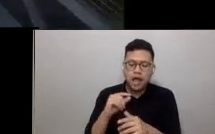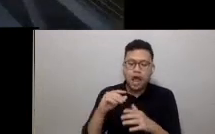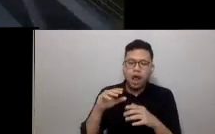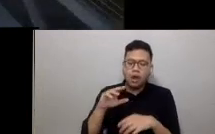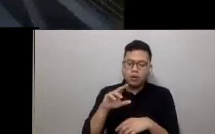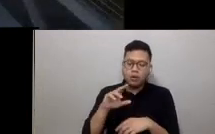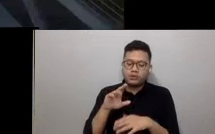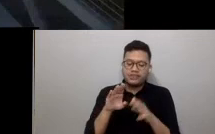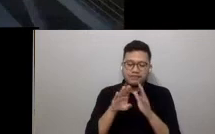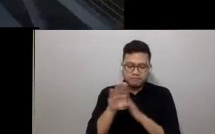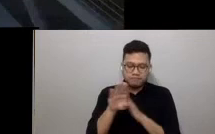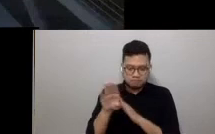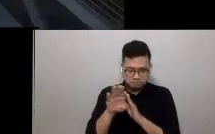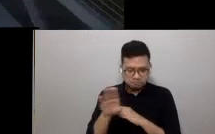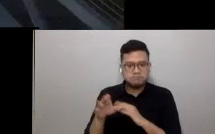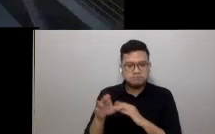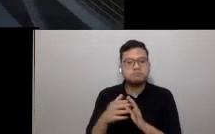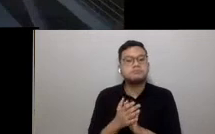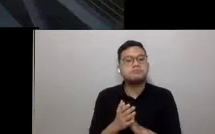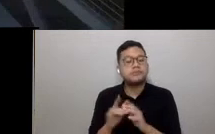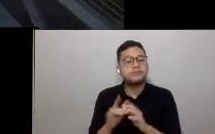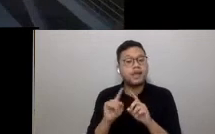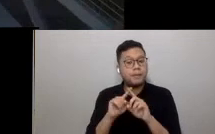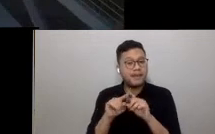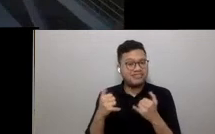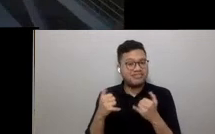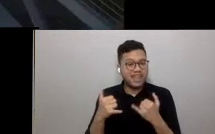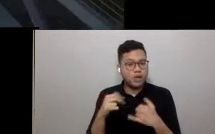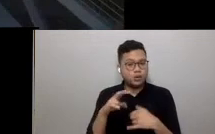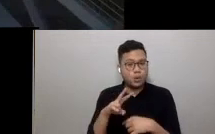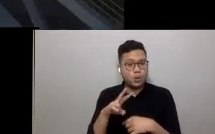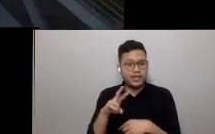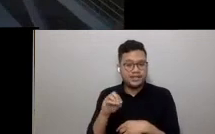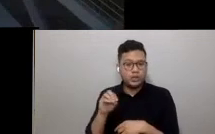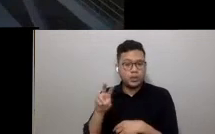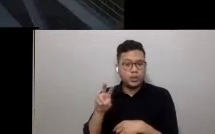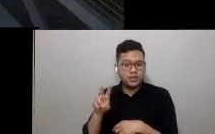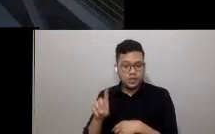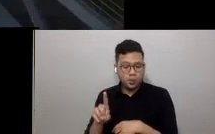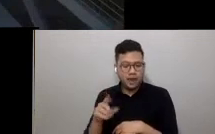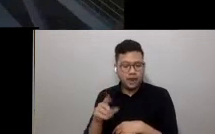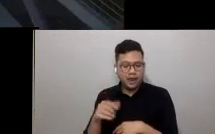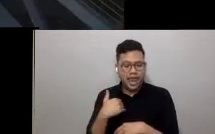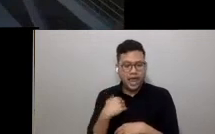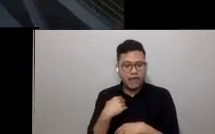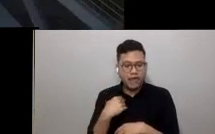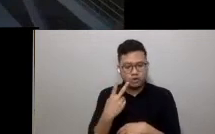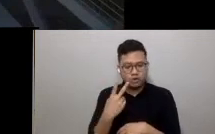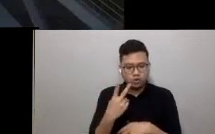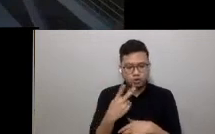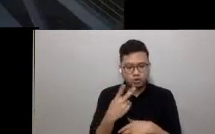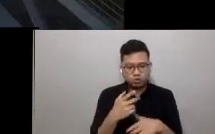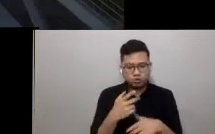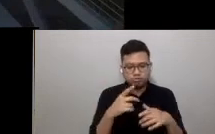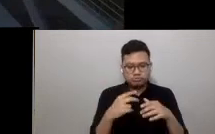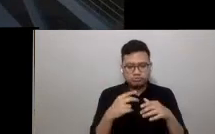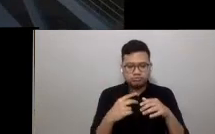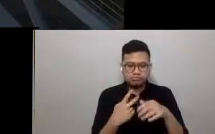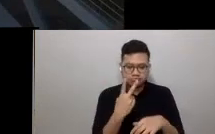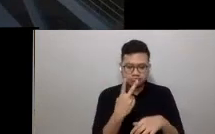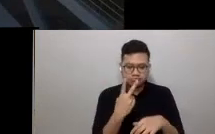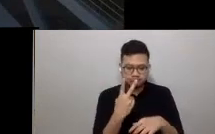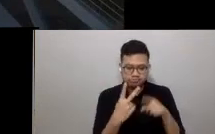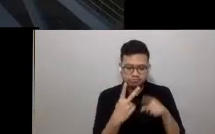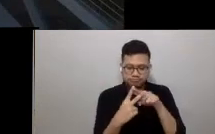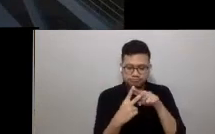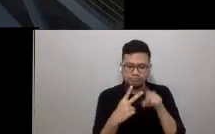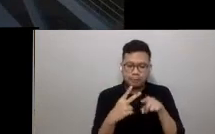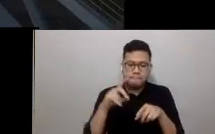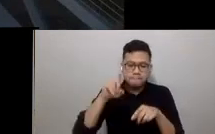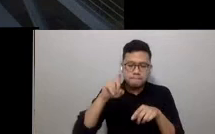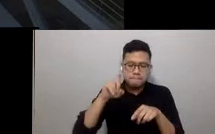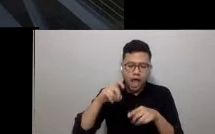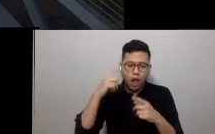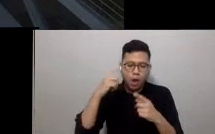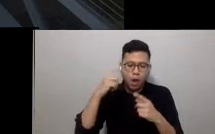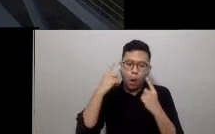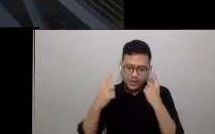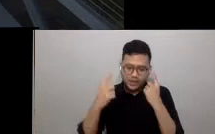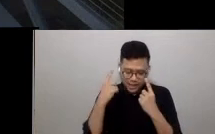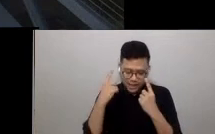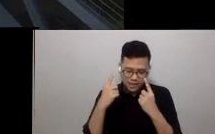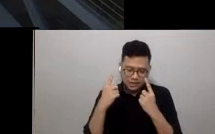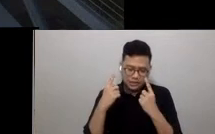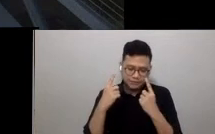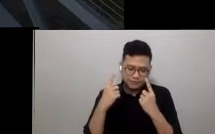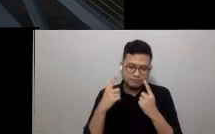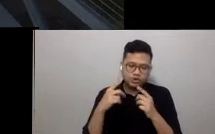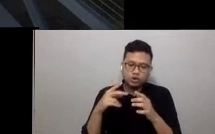But as we head into 2021, I think there are two further pillars that ought to be considered that can help redefine